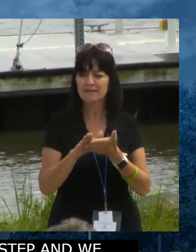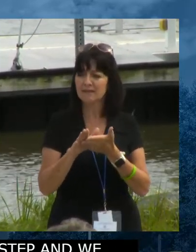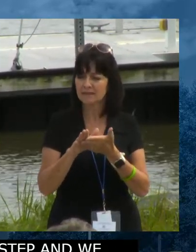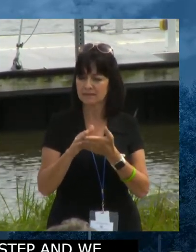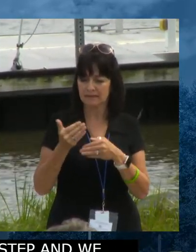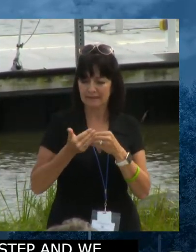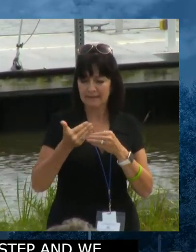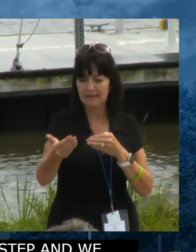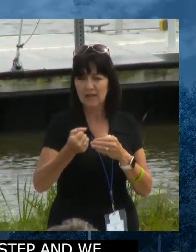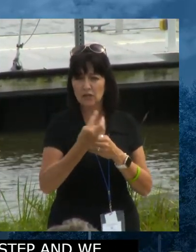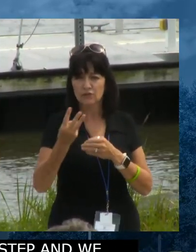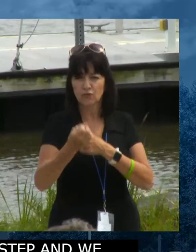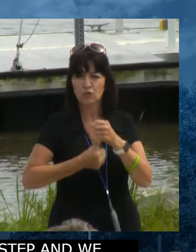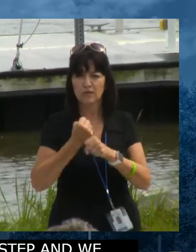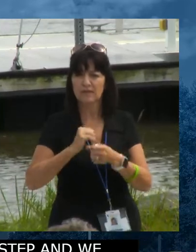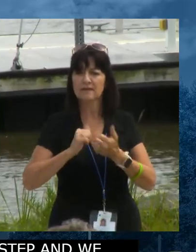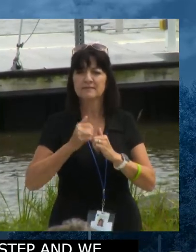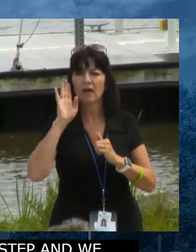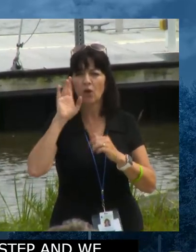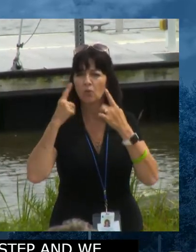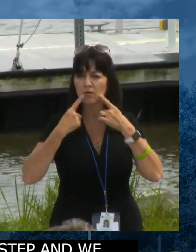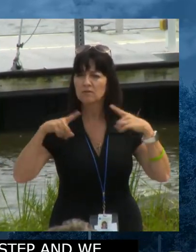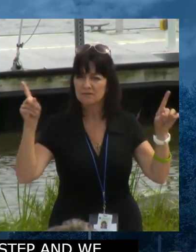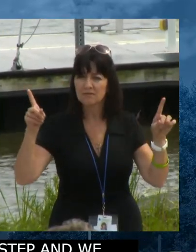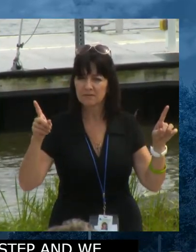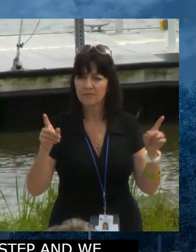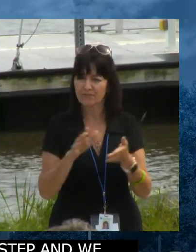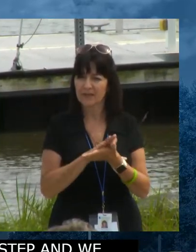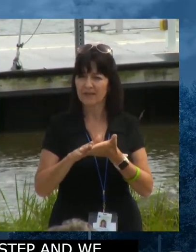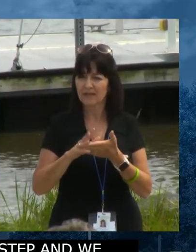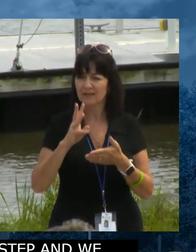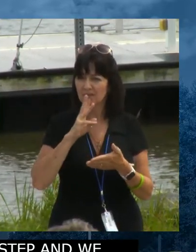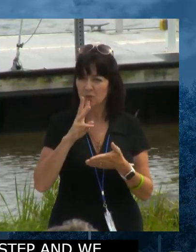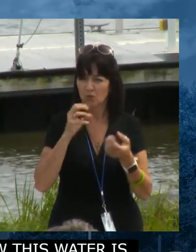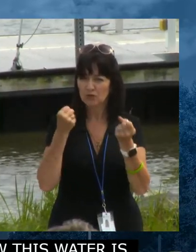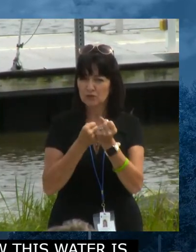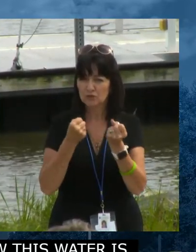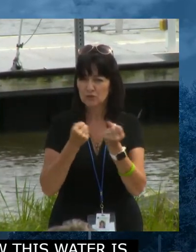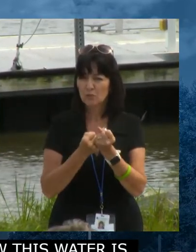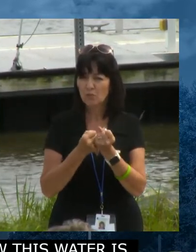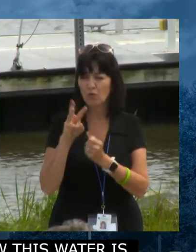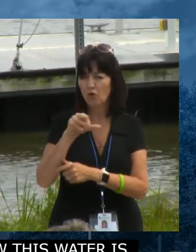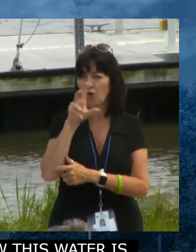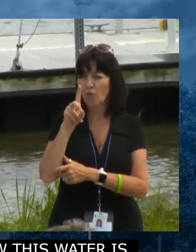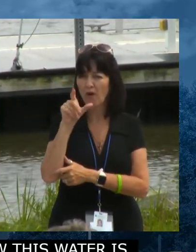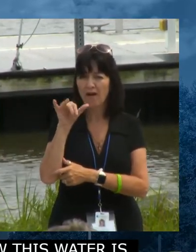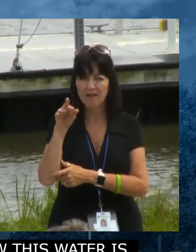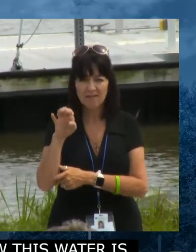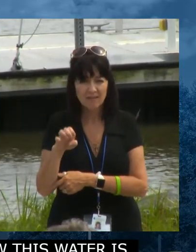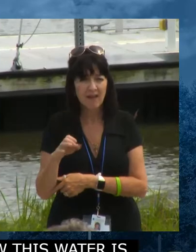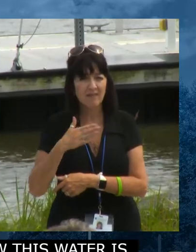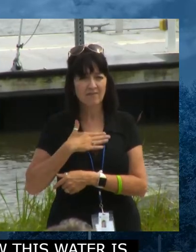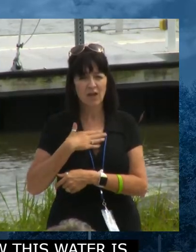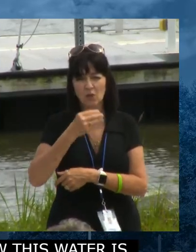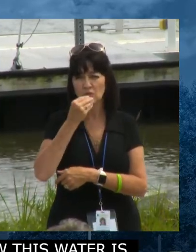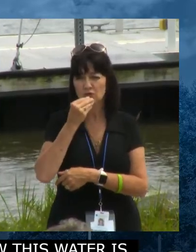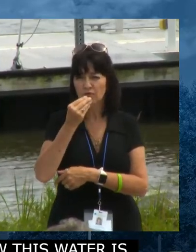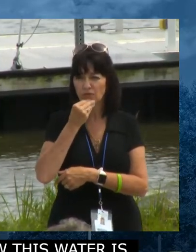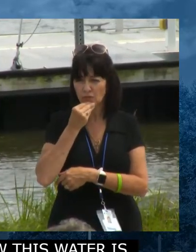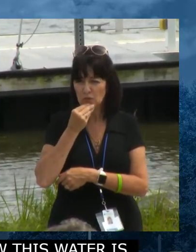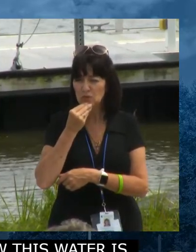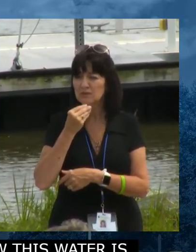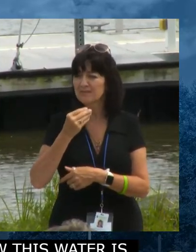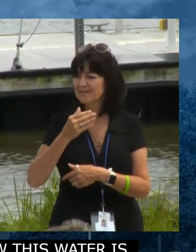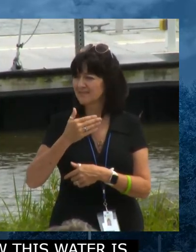Again, clean water is critical. It's part of our environment. It supports wildlife, our economy, our food supply, and public health. So